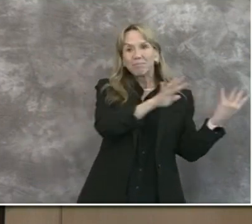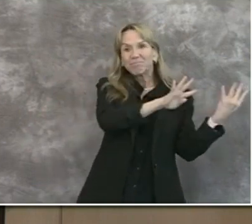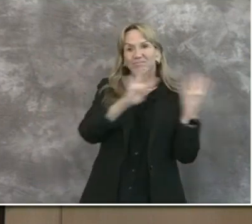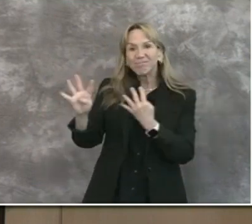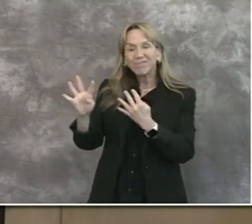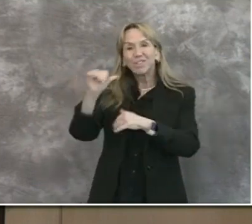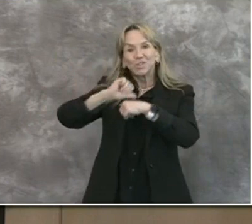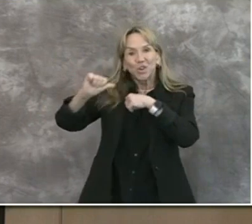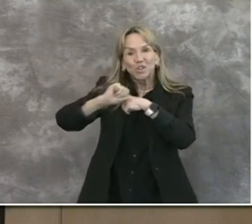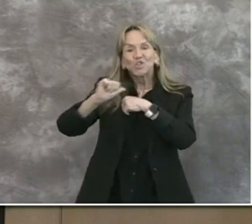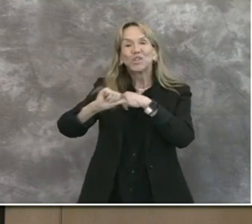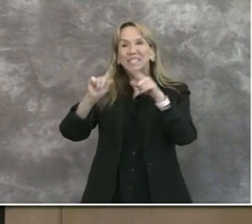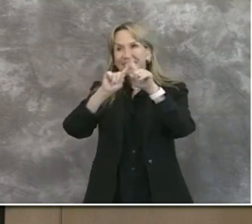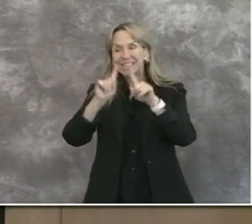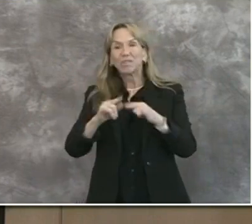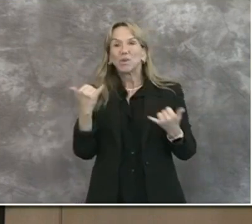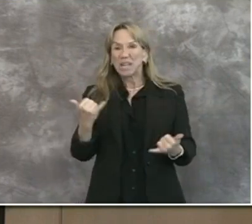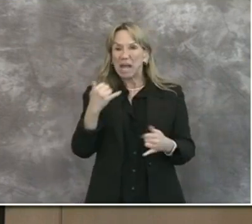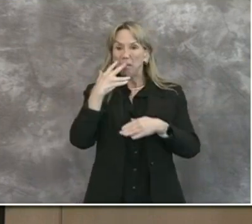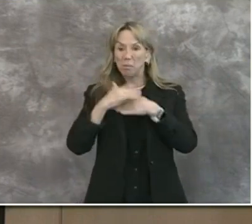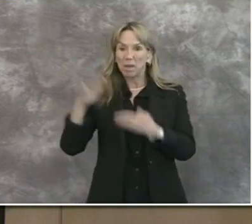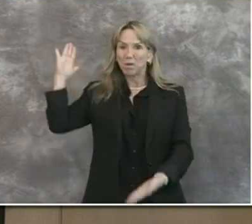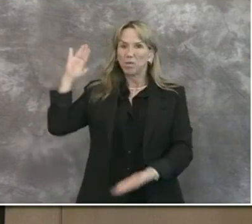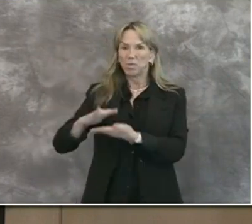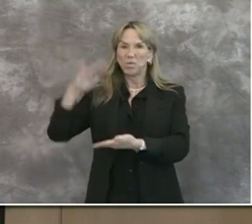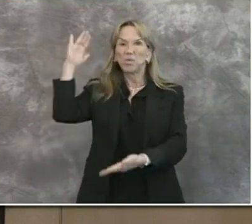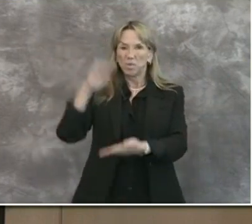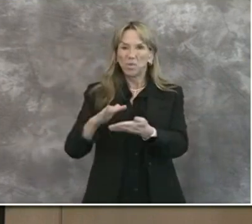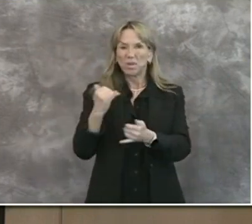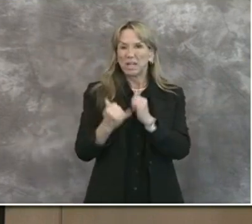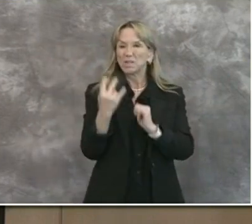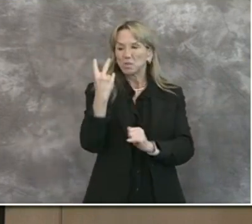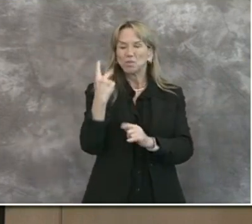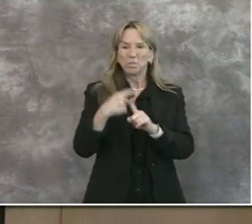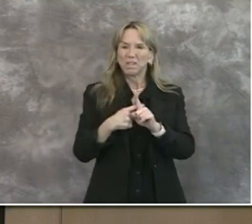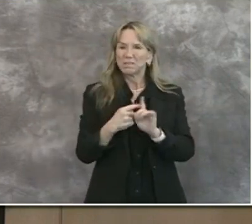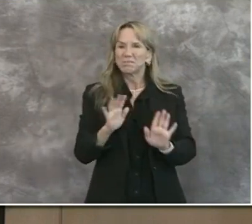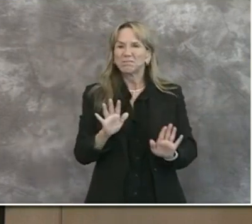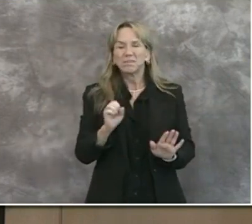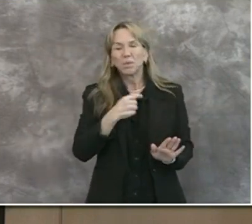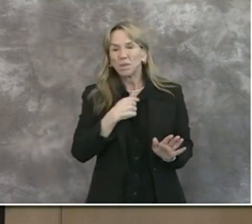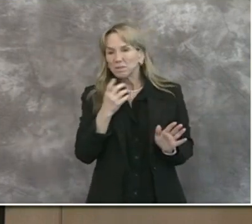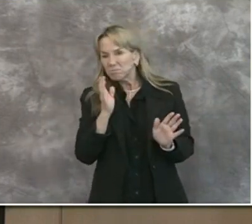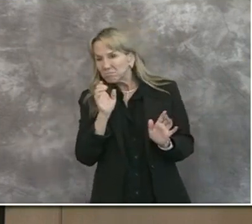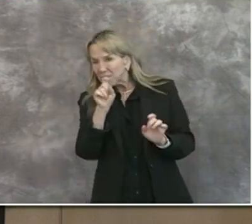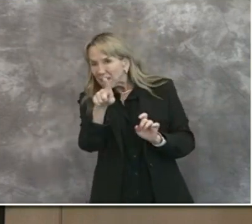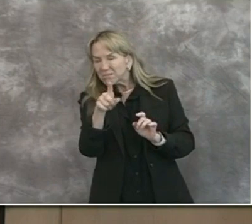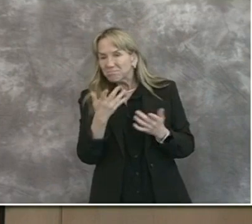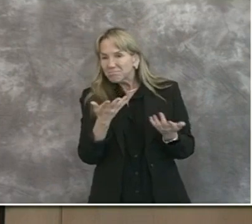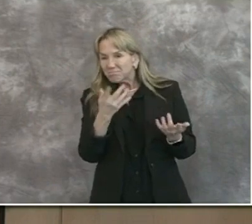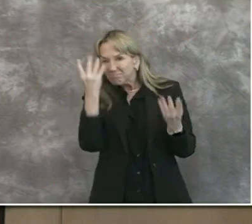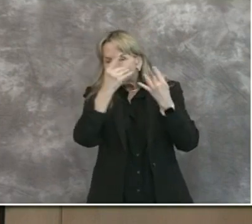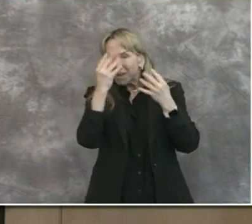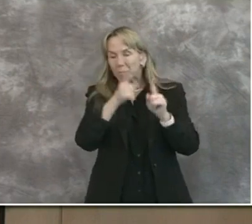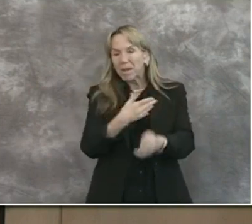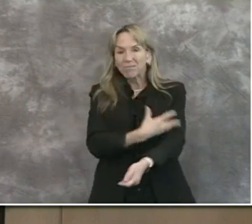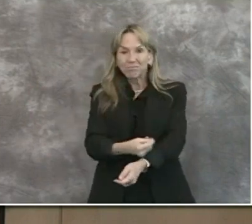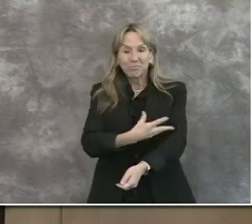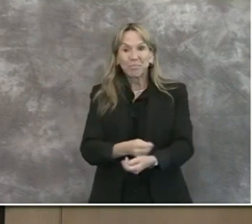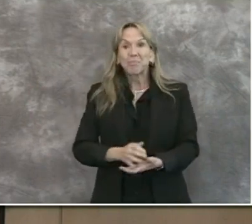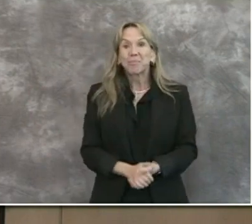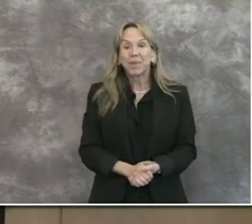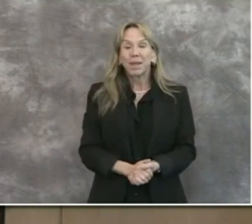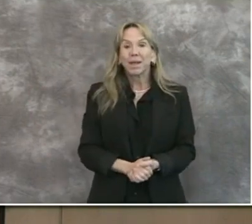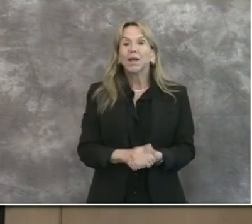you know, the supply has been way down over the last couple of months. So we ask you to consider that. But before we hear from the blood